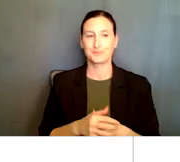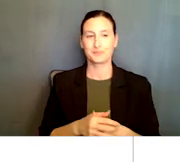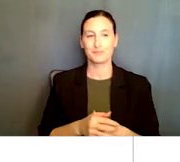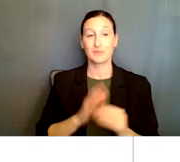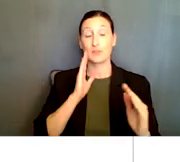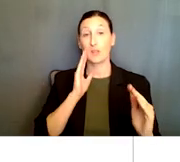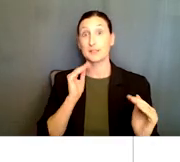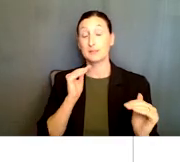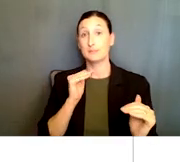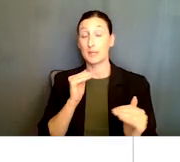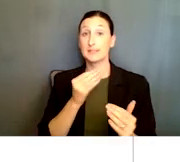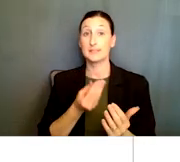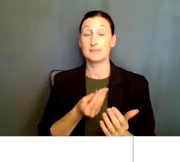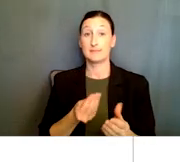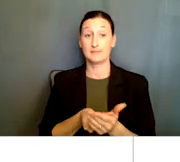is about $20 million.